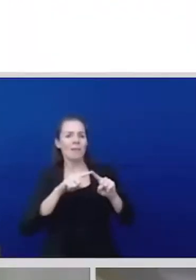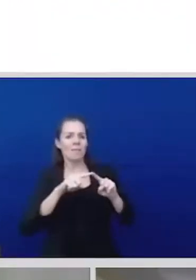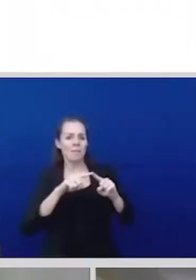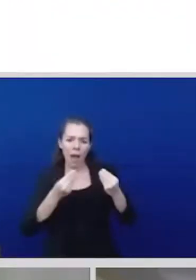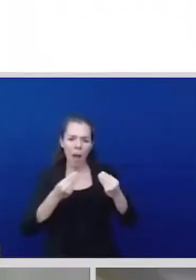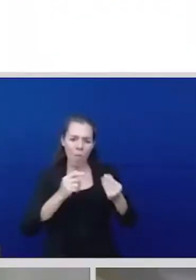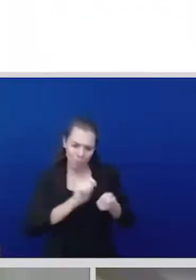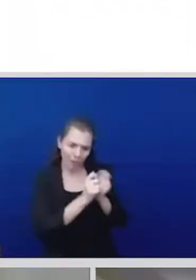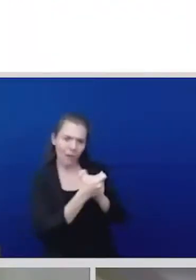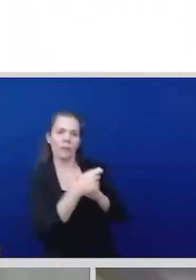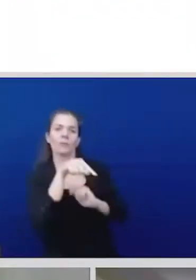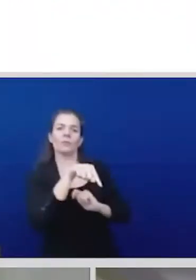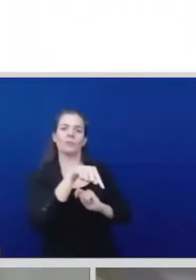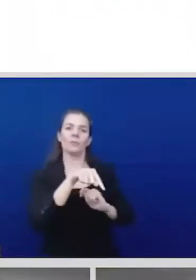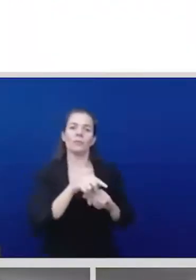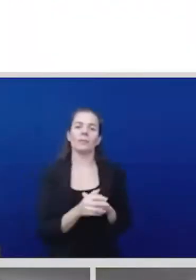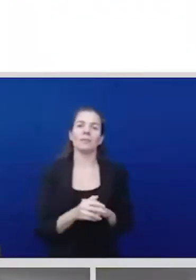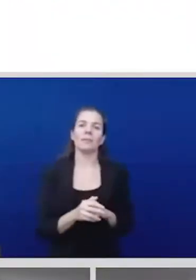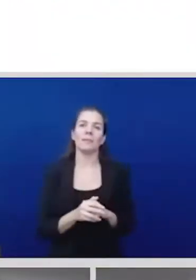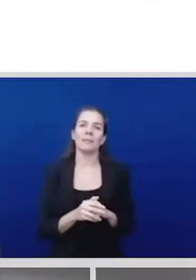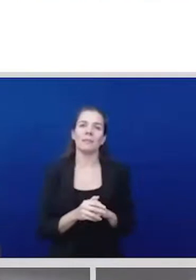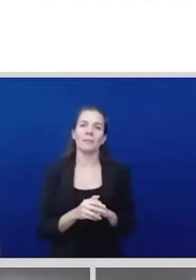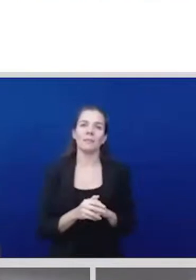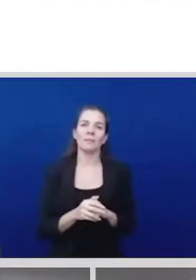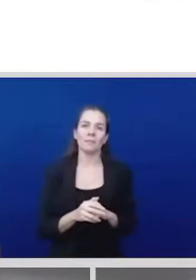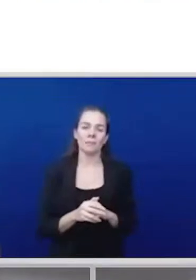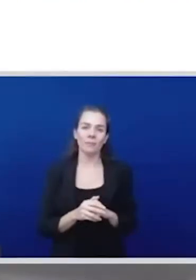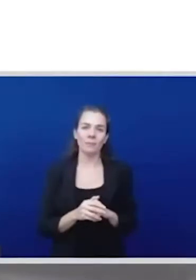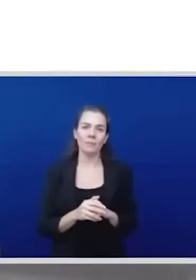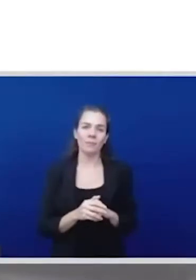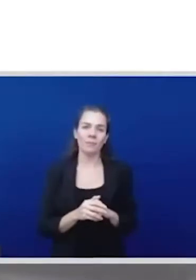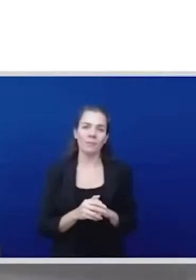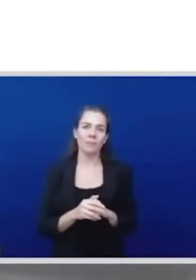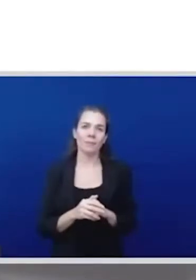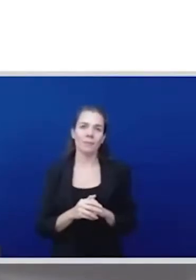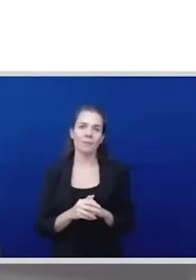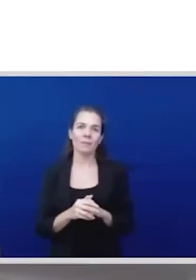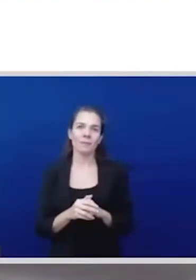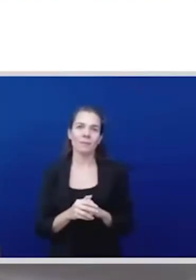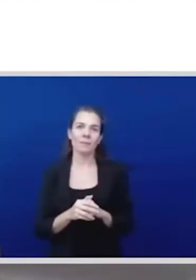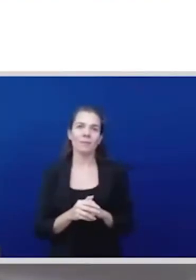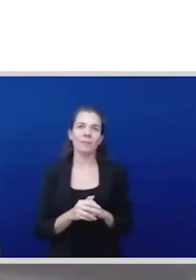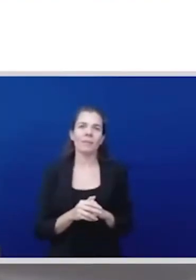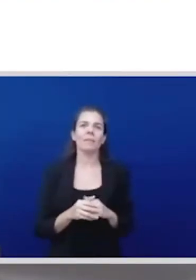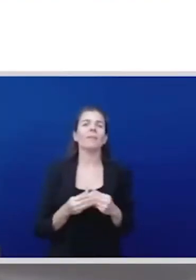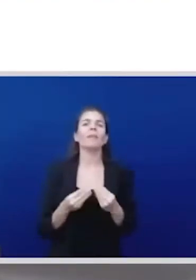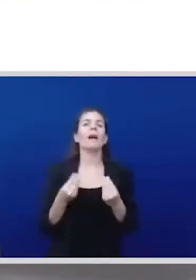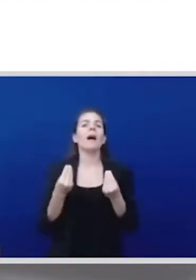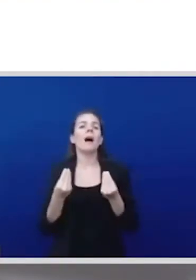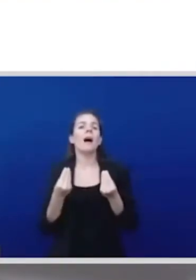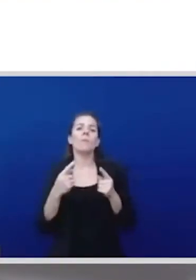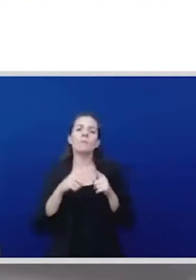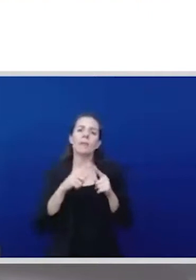actors involved, not just civil society or governments, but also other actors, UN agencies, but also private